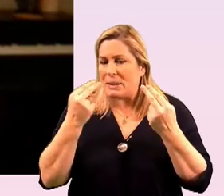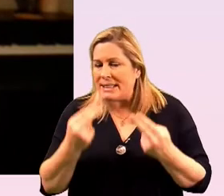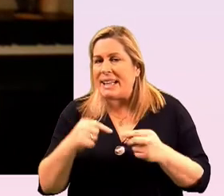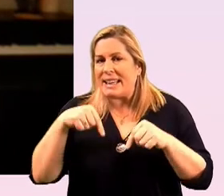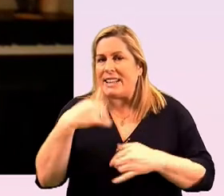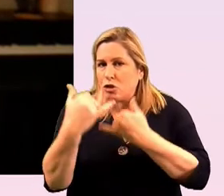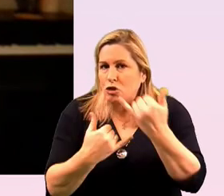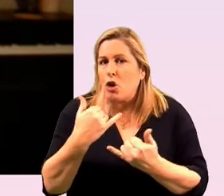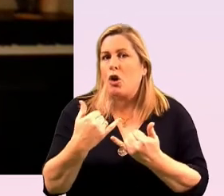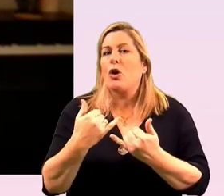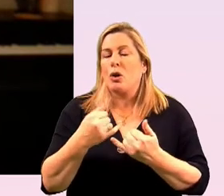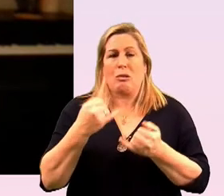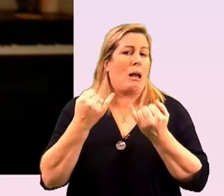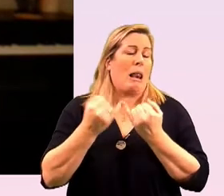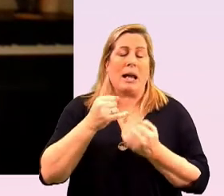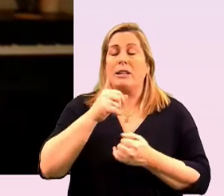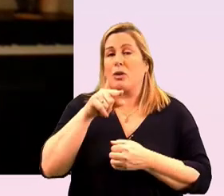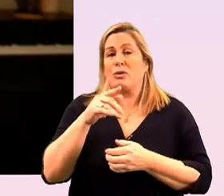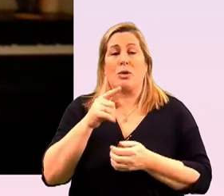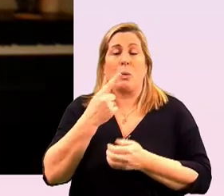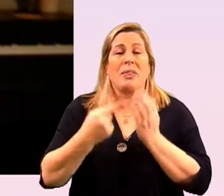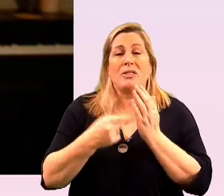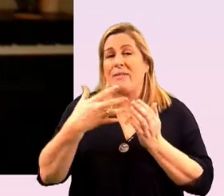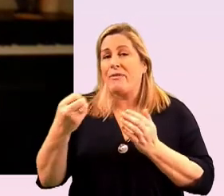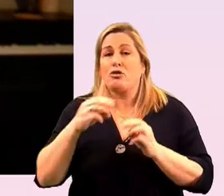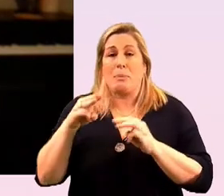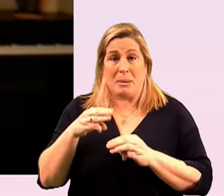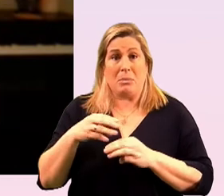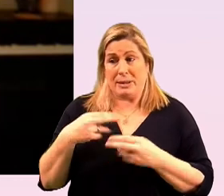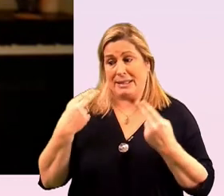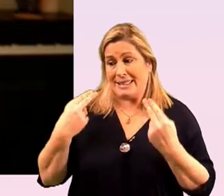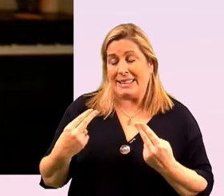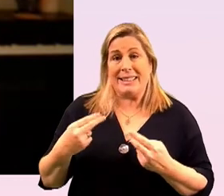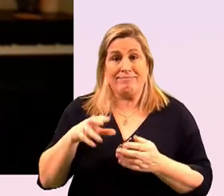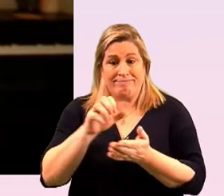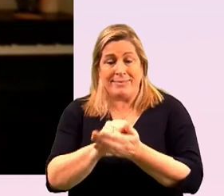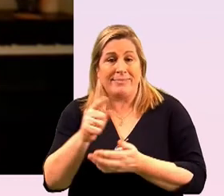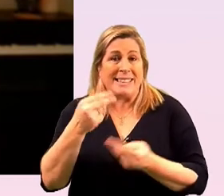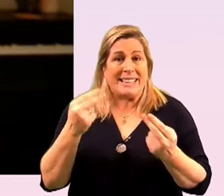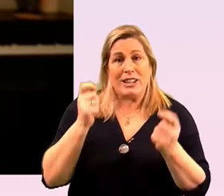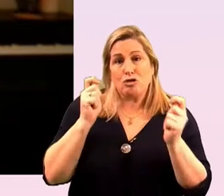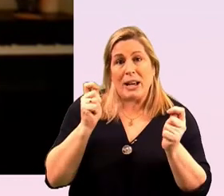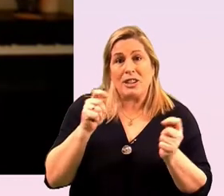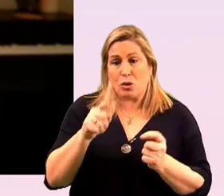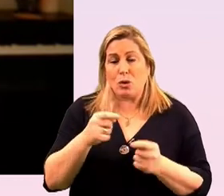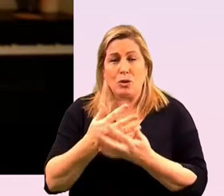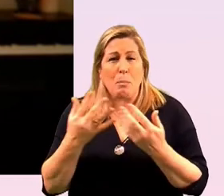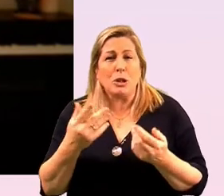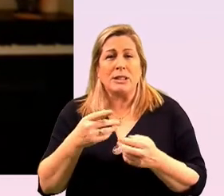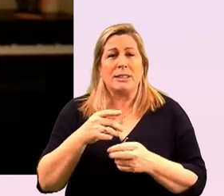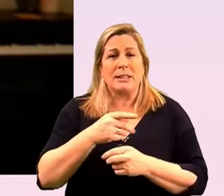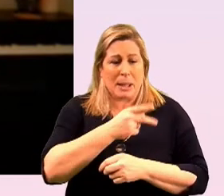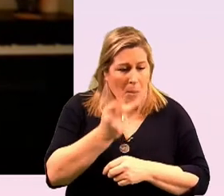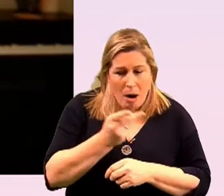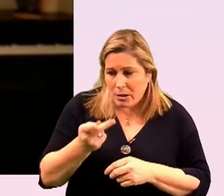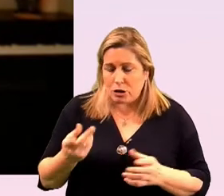next year like those 1500 people paula's identified need training so those sorts of multi-annual partnerships become exceptionally